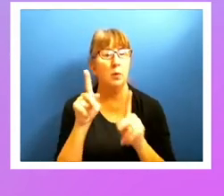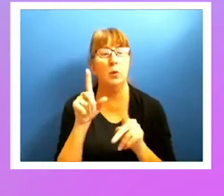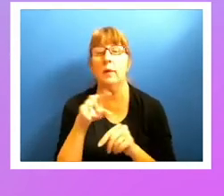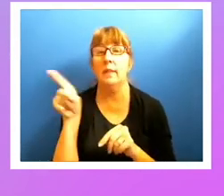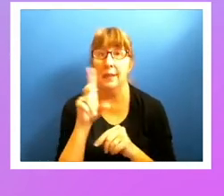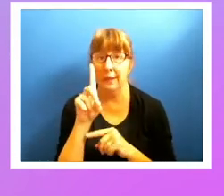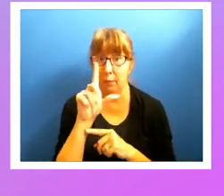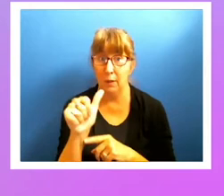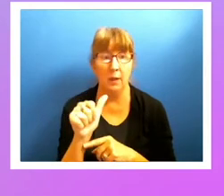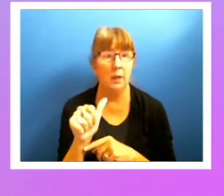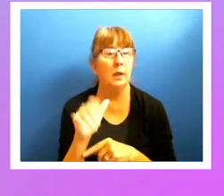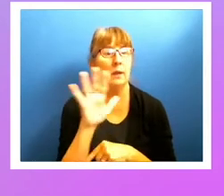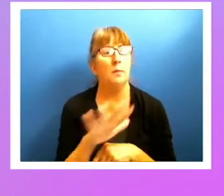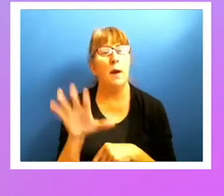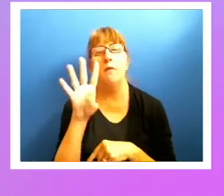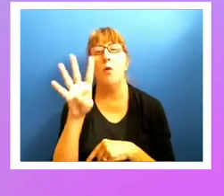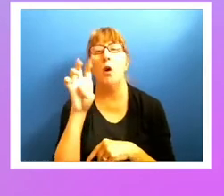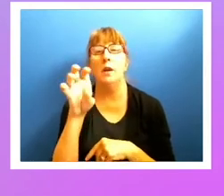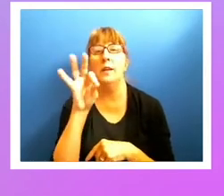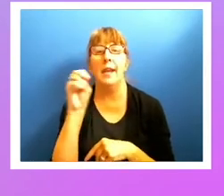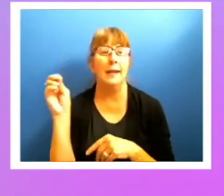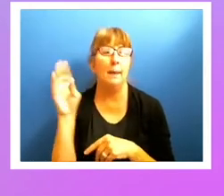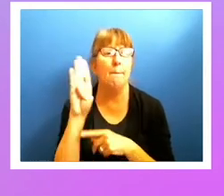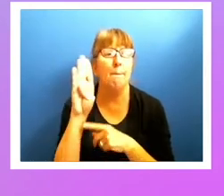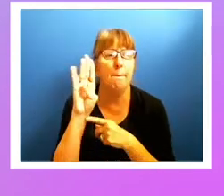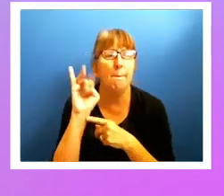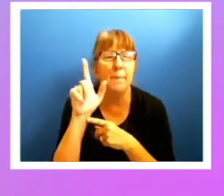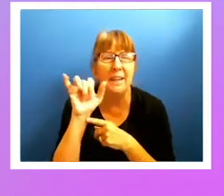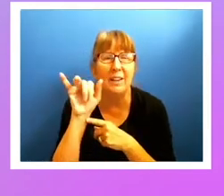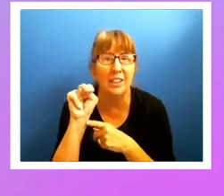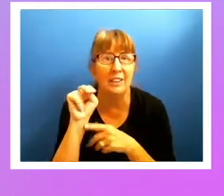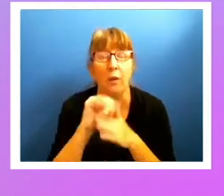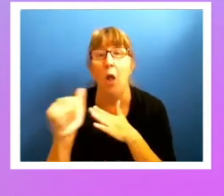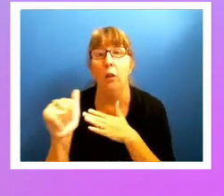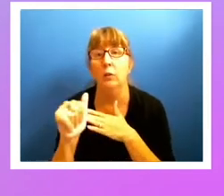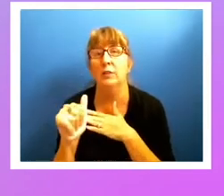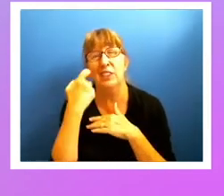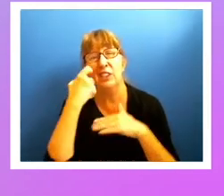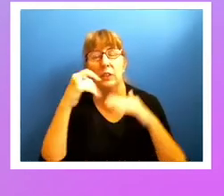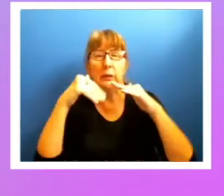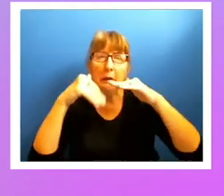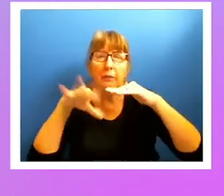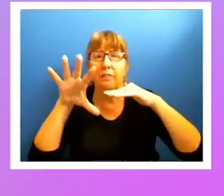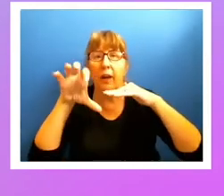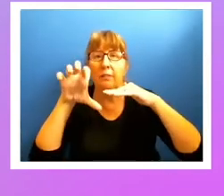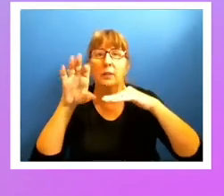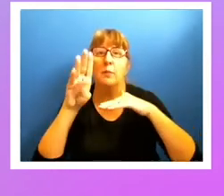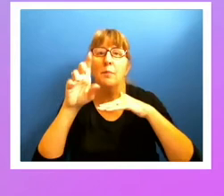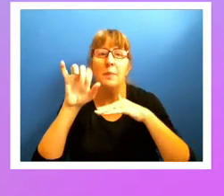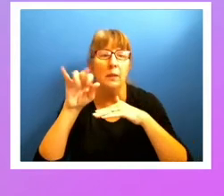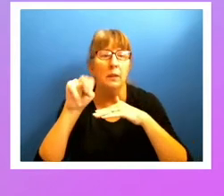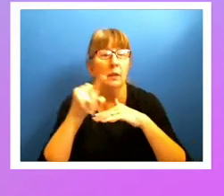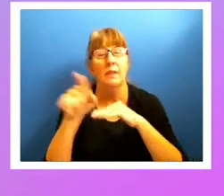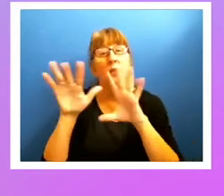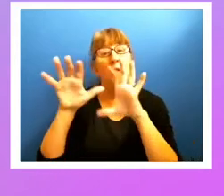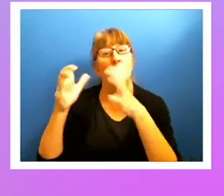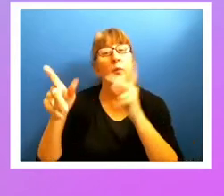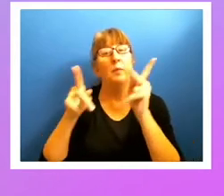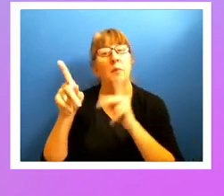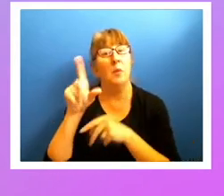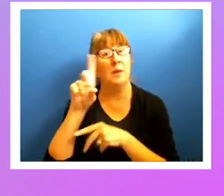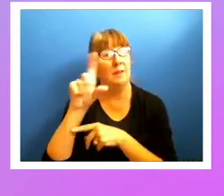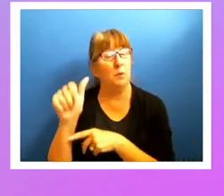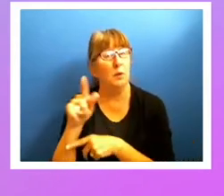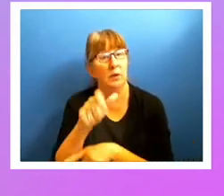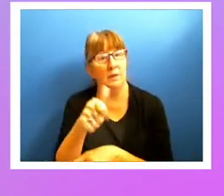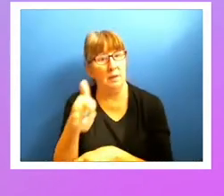$490 billion, so just short of $500 billion. And again, this is a group, the people with disabilities group, that are